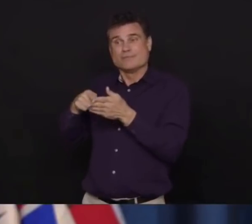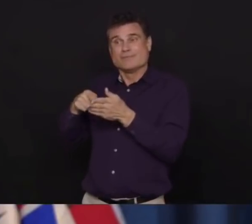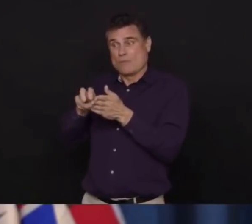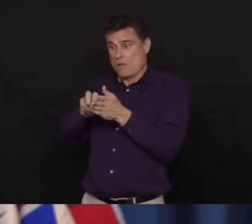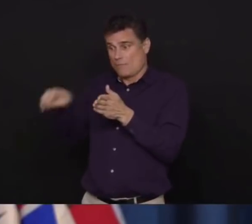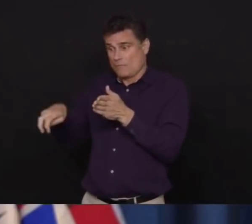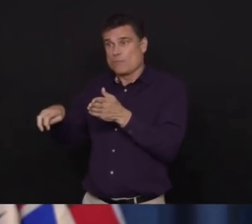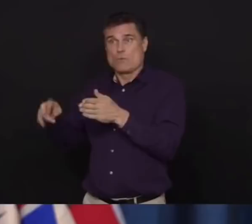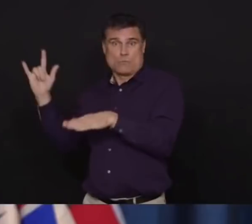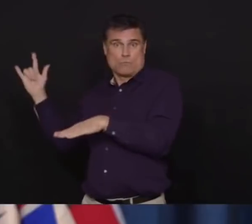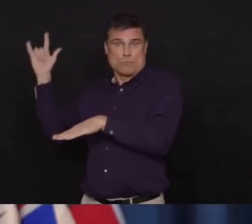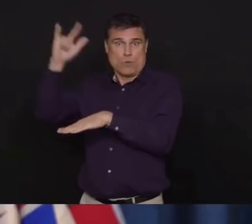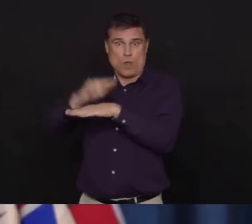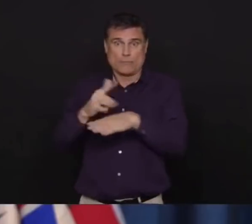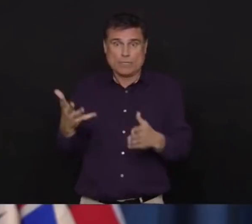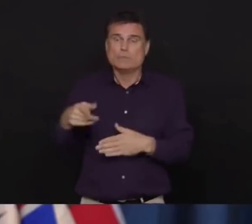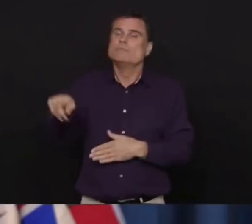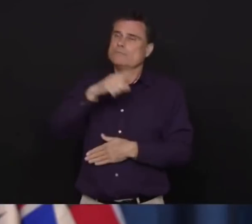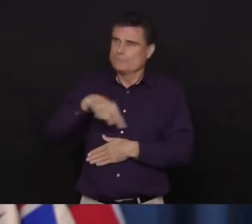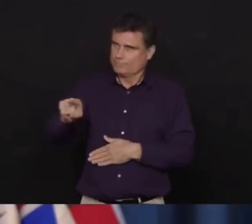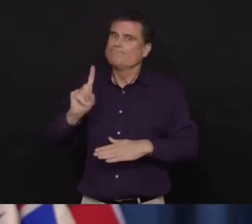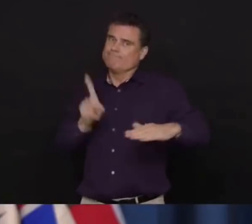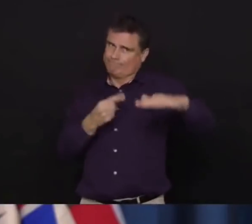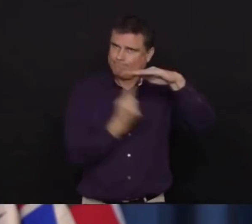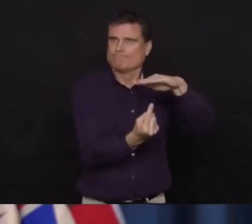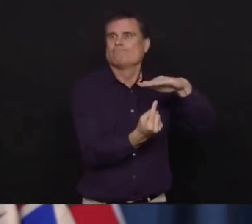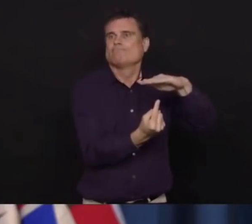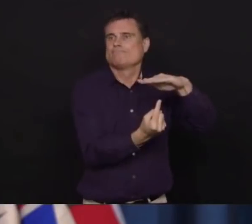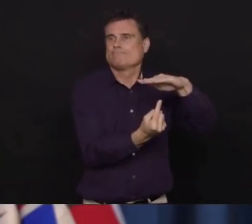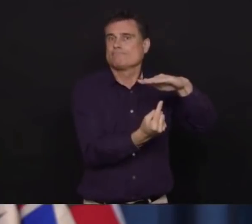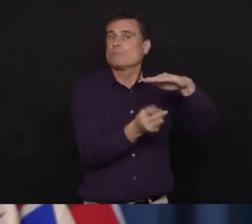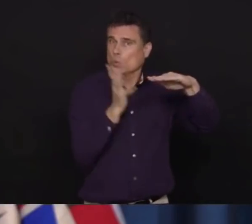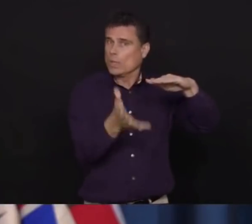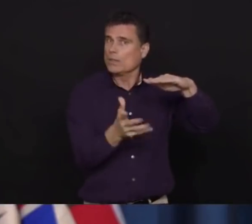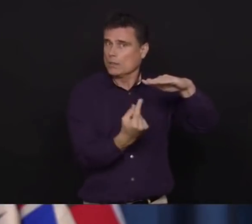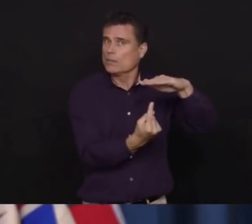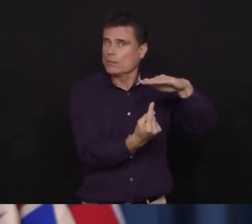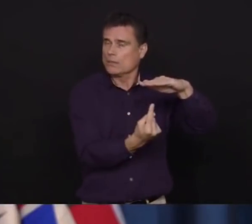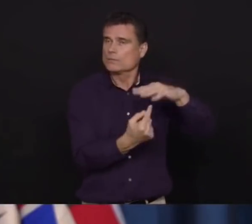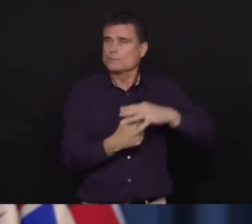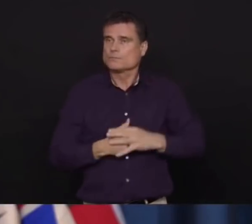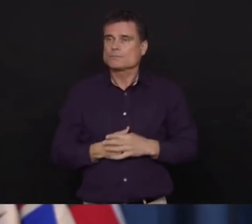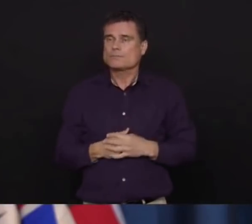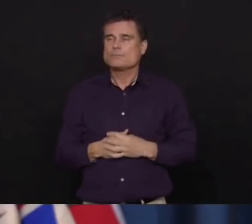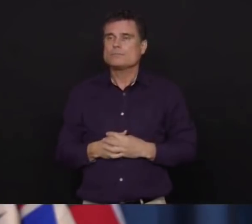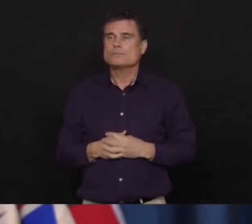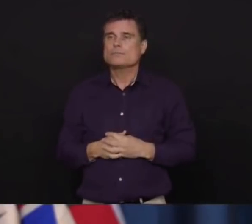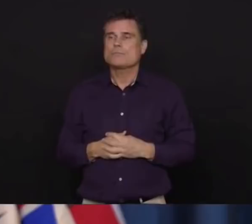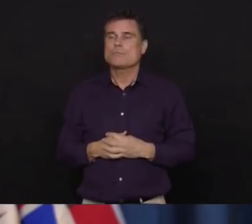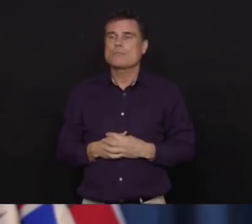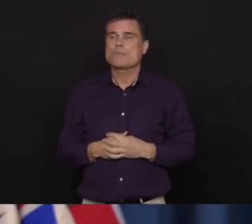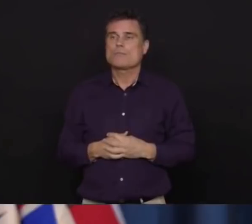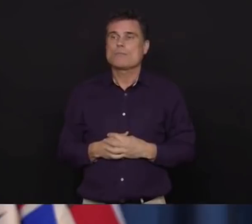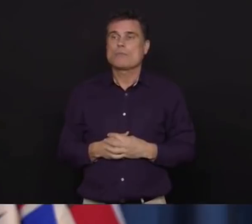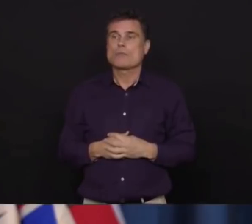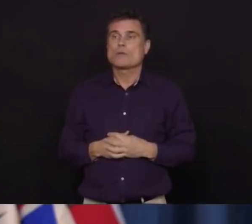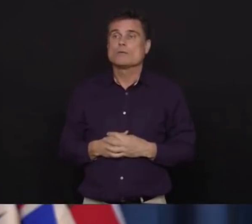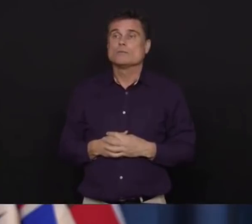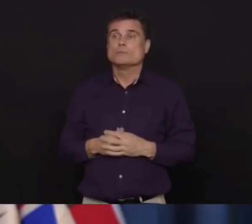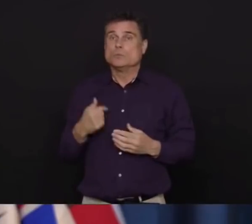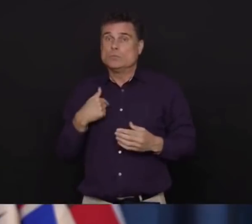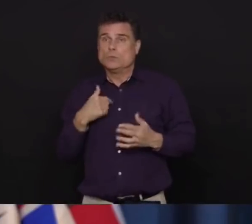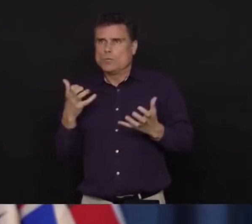with our counterparts at the federal government to ensure that they are appropriately assessed when they come back, and that they are